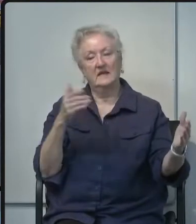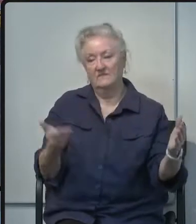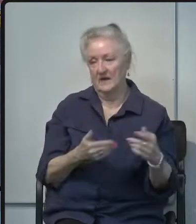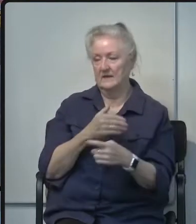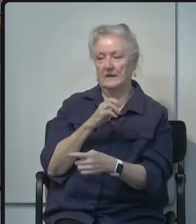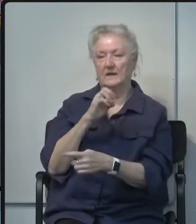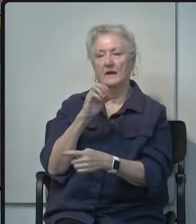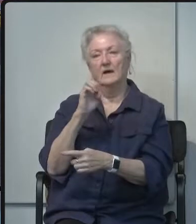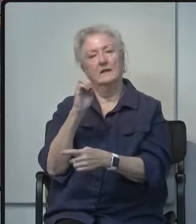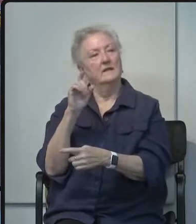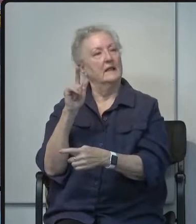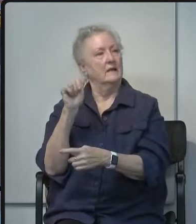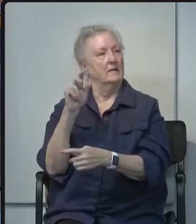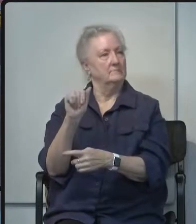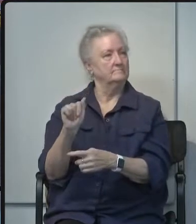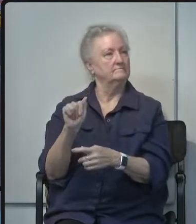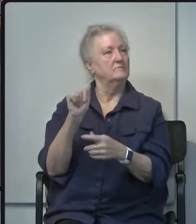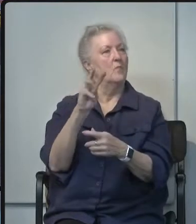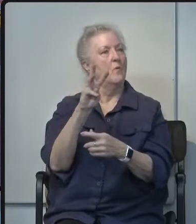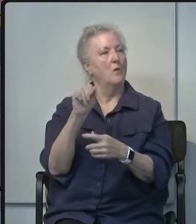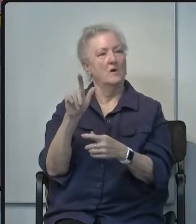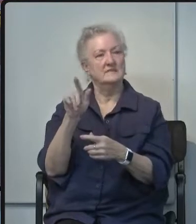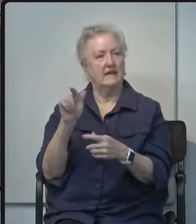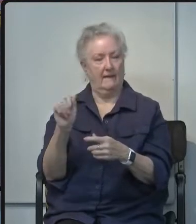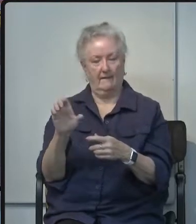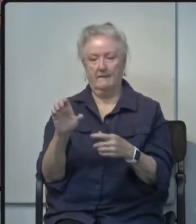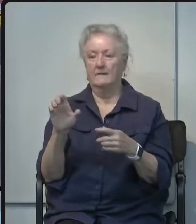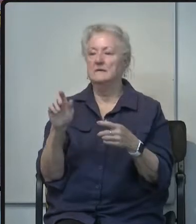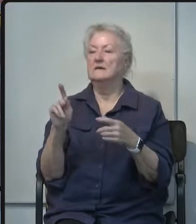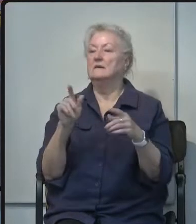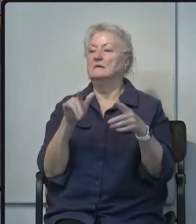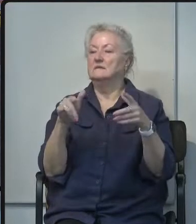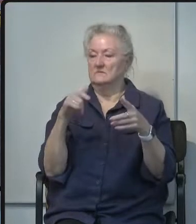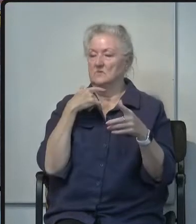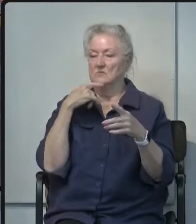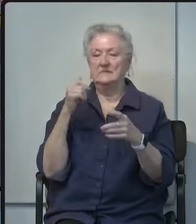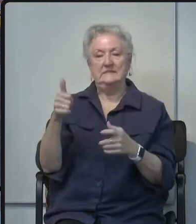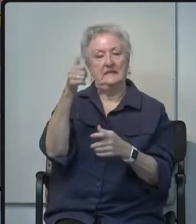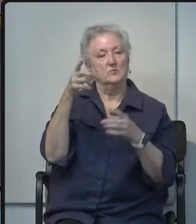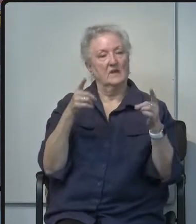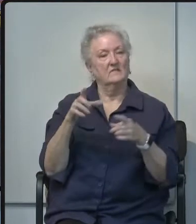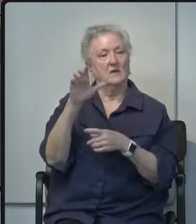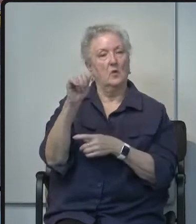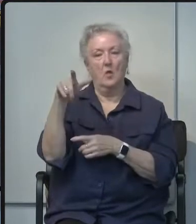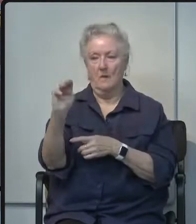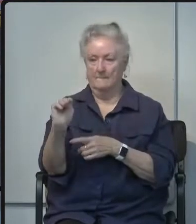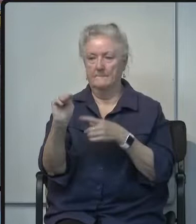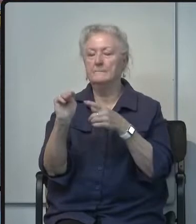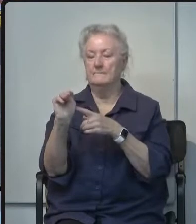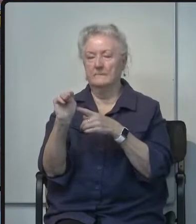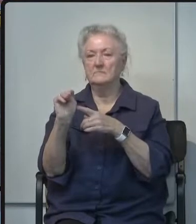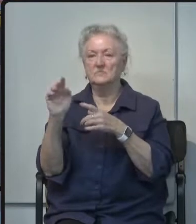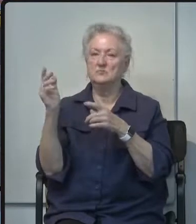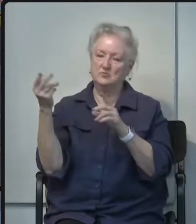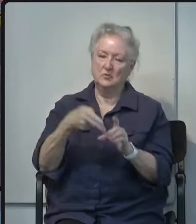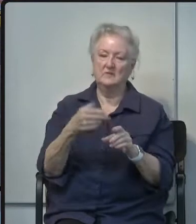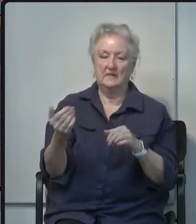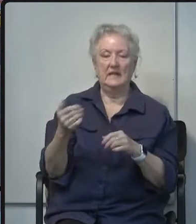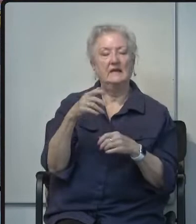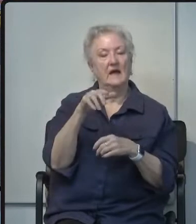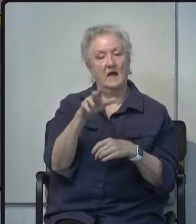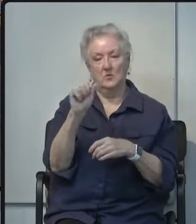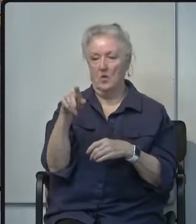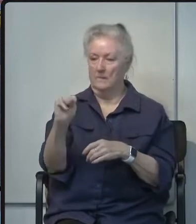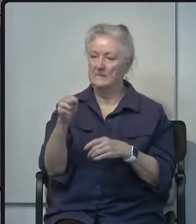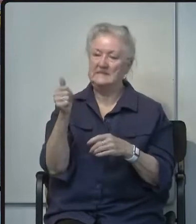Walczak who's the executive director of calm to join us today calm is a non-profit community organization in Santa Barbara County that